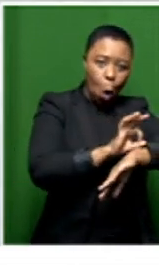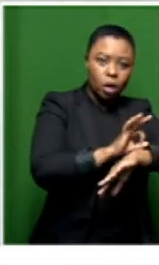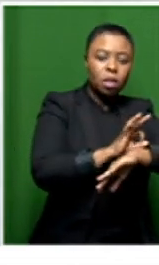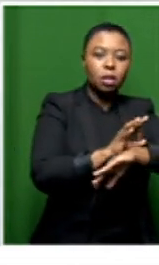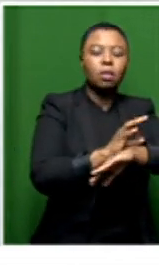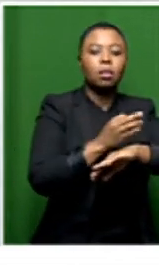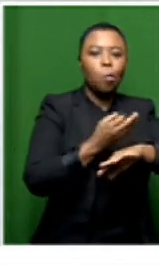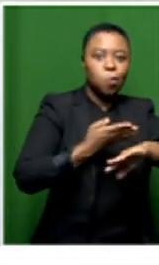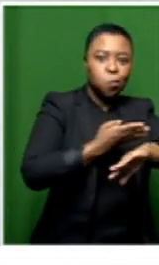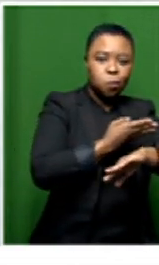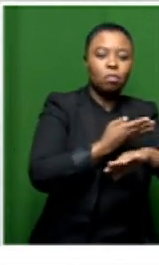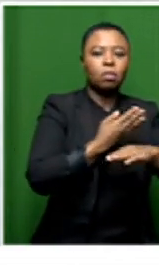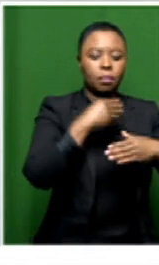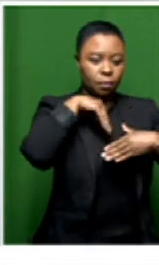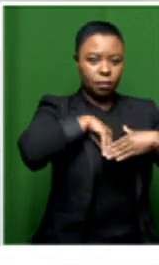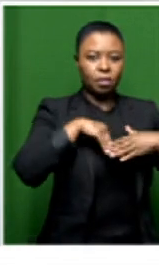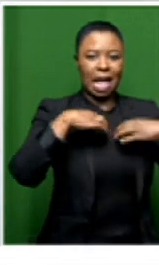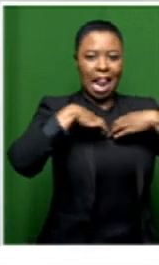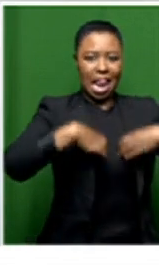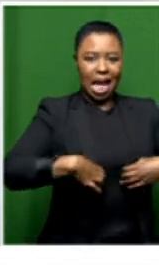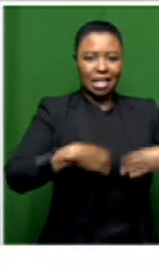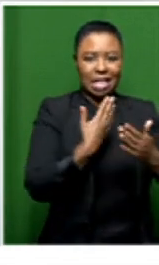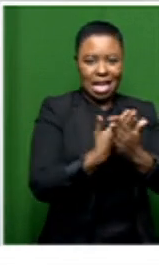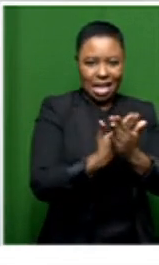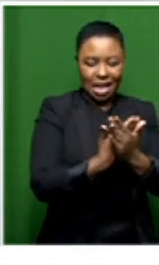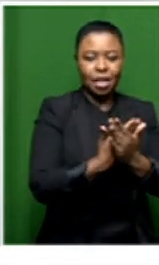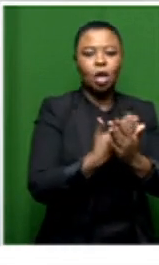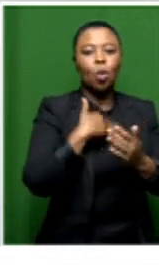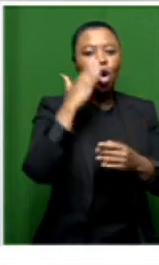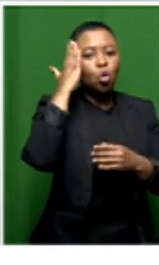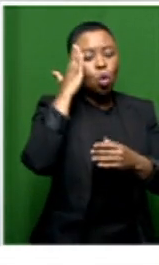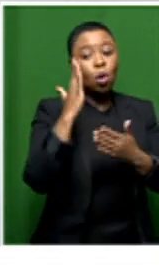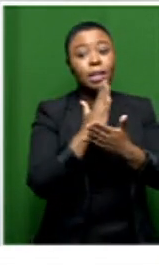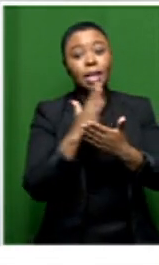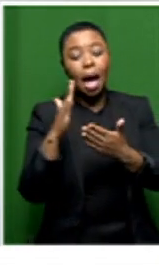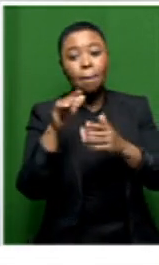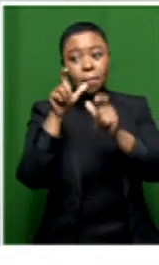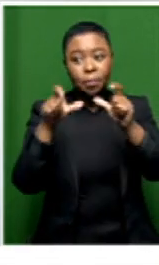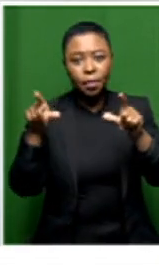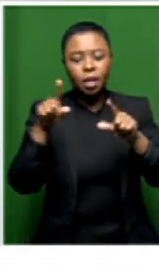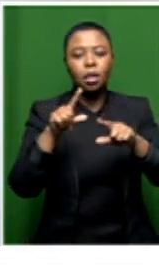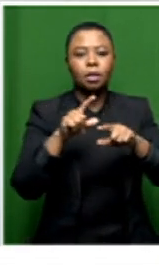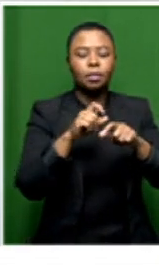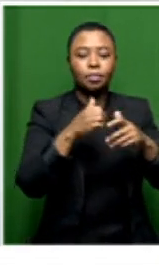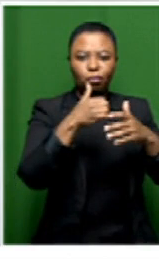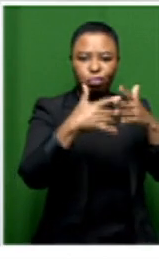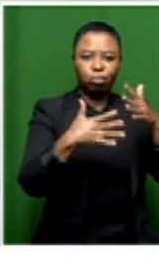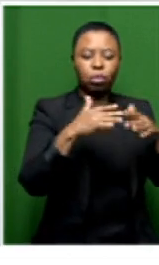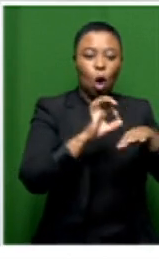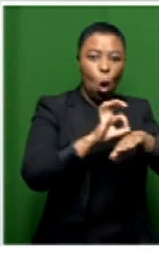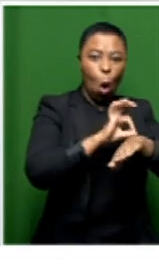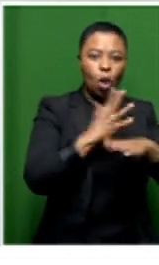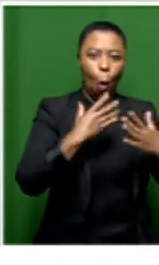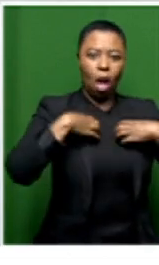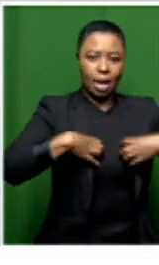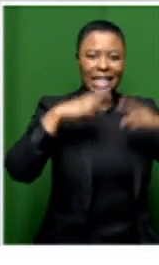clots can go into the lungs and we know many individuals then also die of these microclots in the lungs that is the progression of the